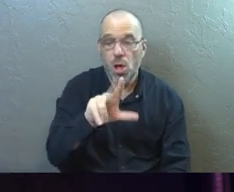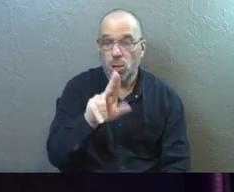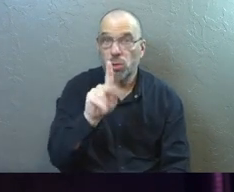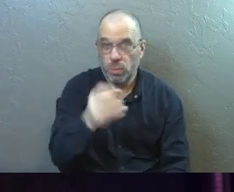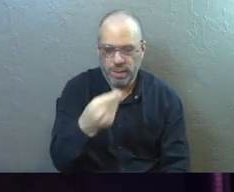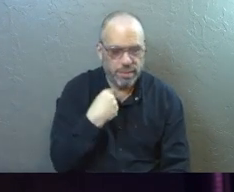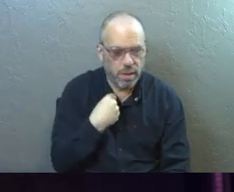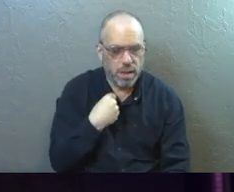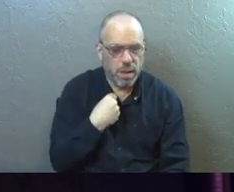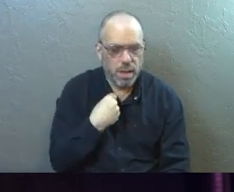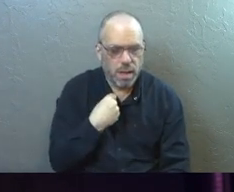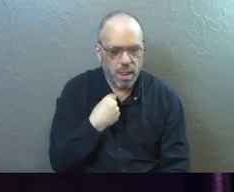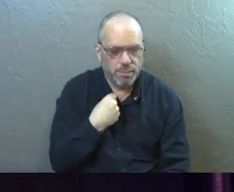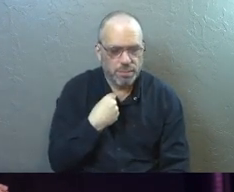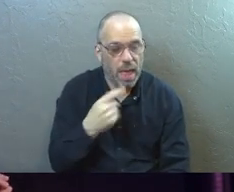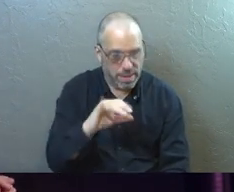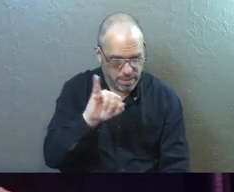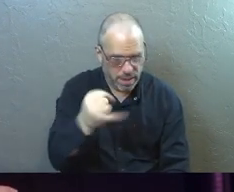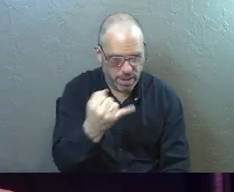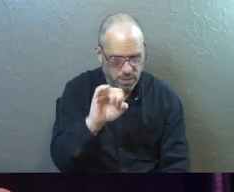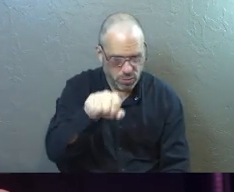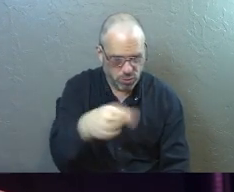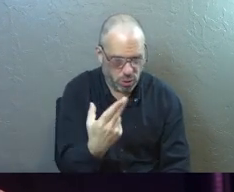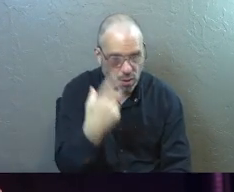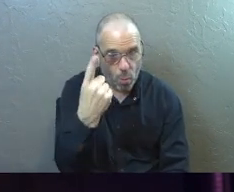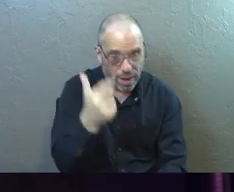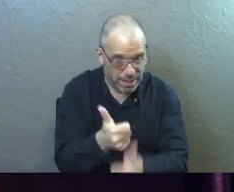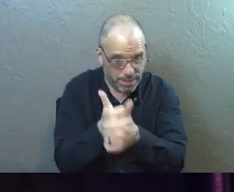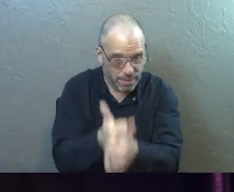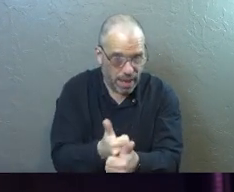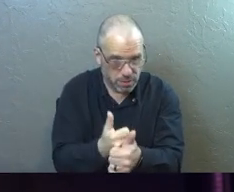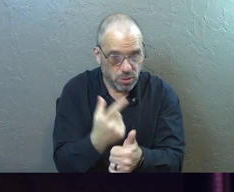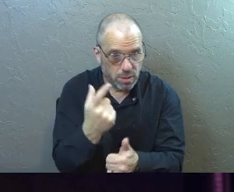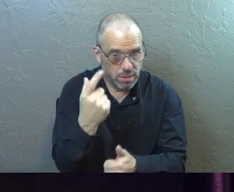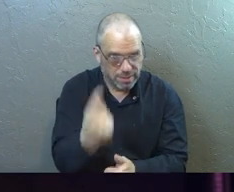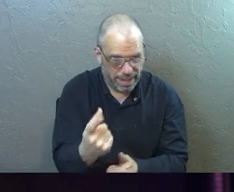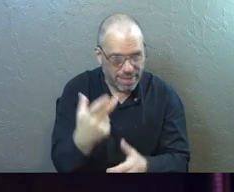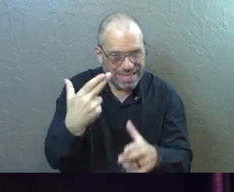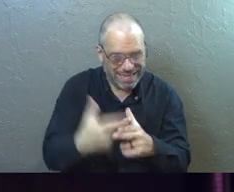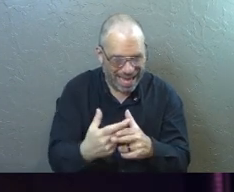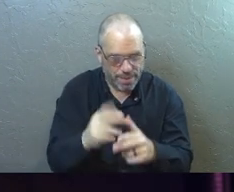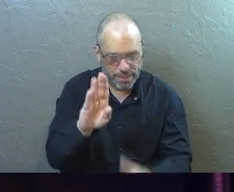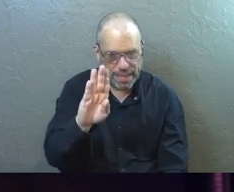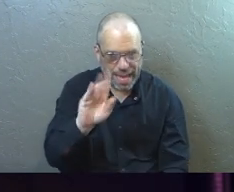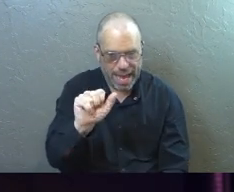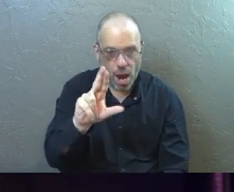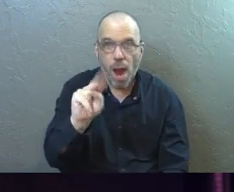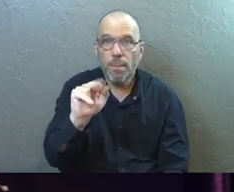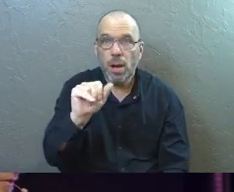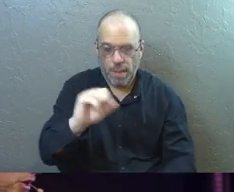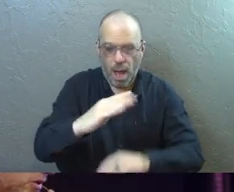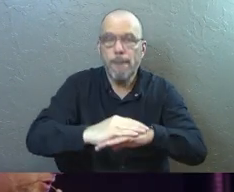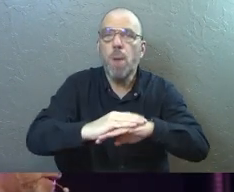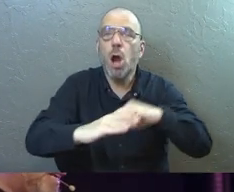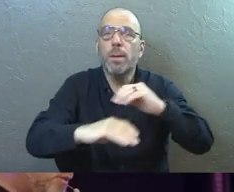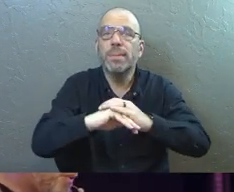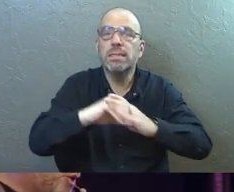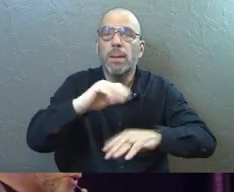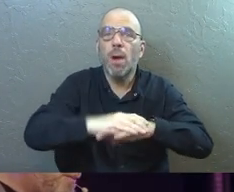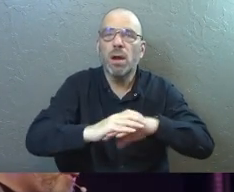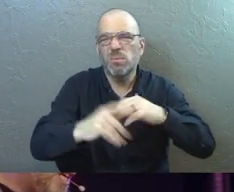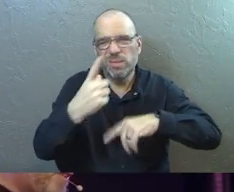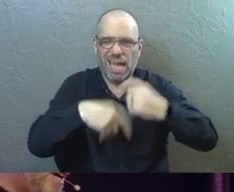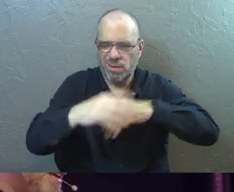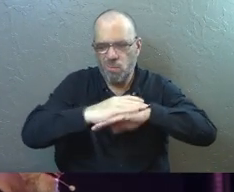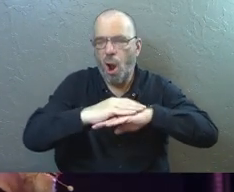is going to give us. There was Joseph. The one of the apostles that the apostles nicknamed Barnabas, which means son of encouragement. He